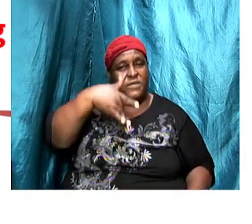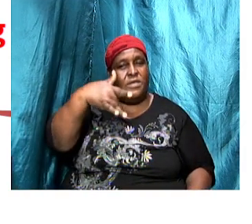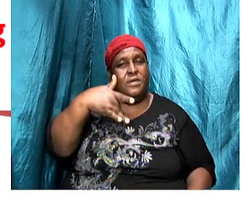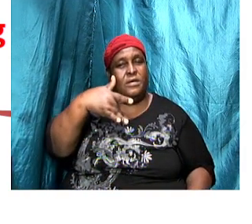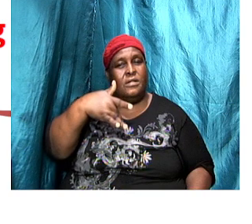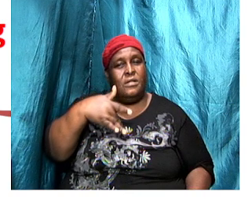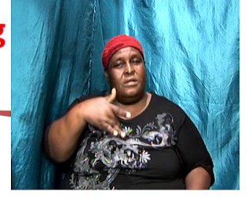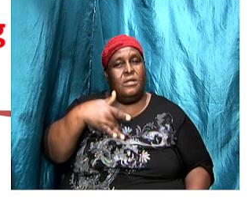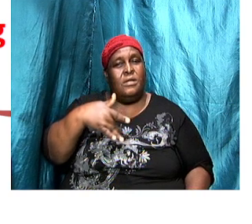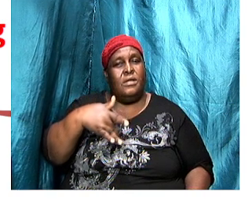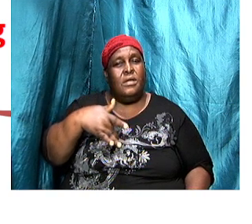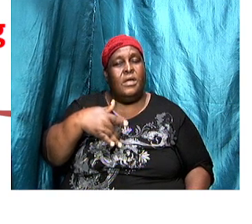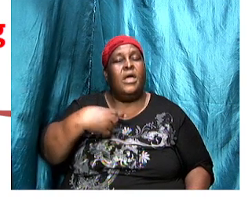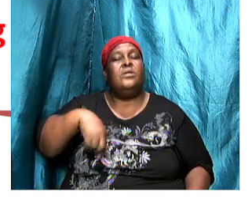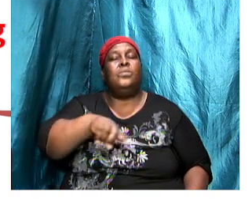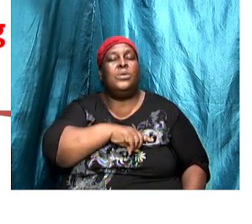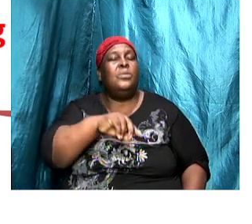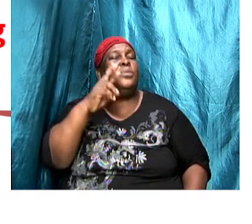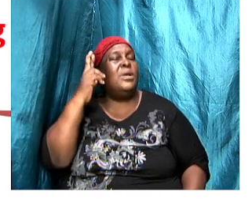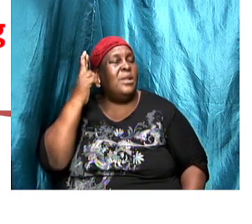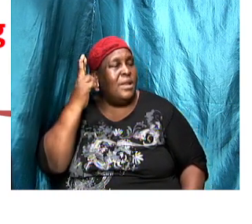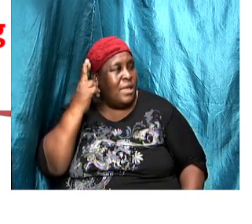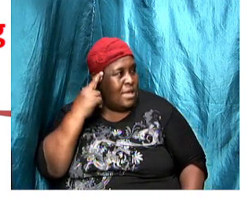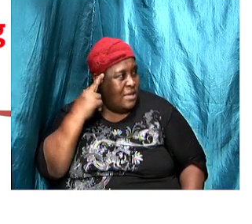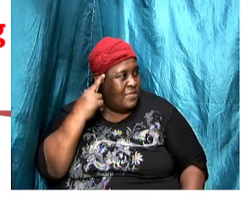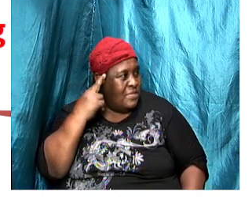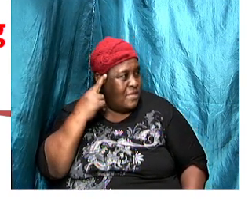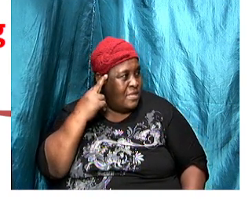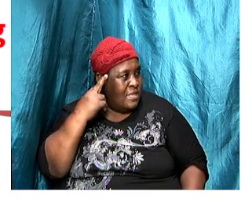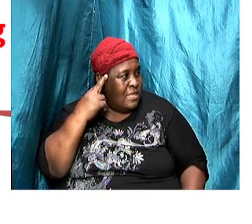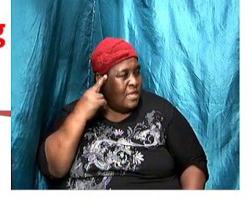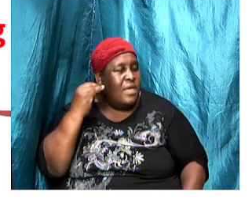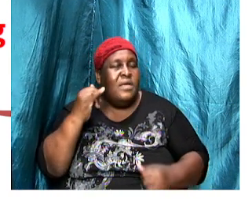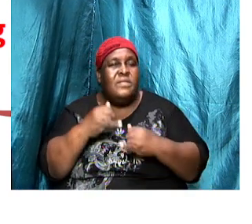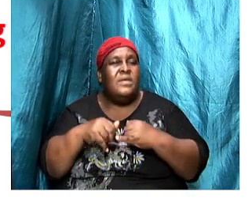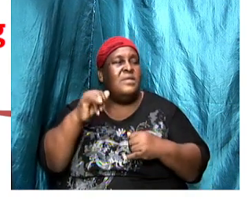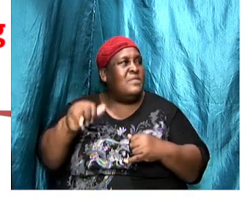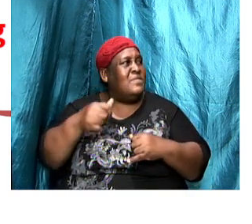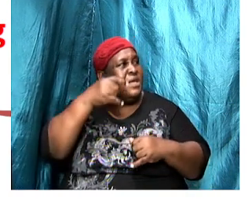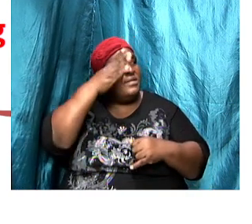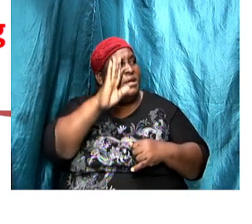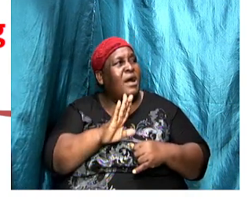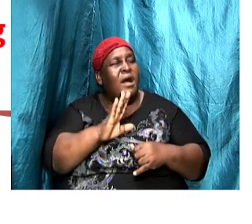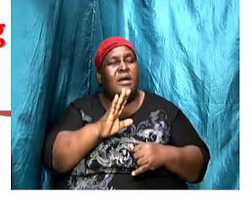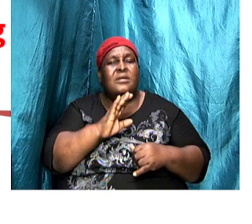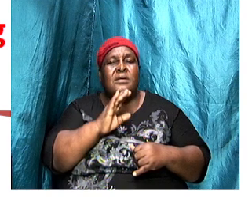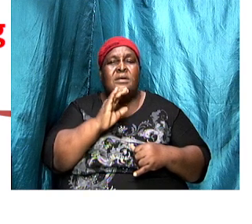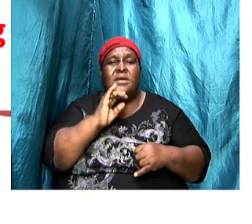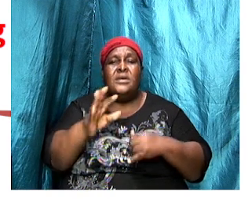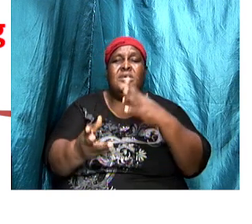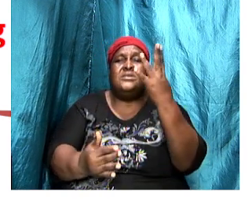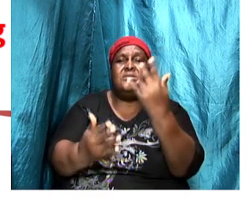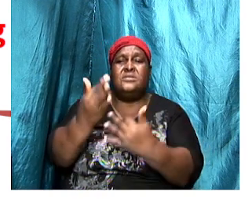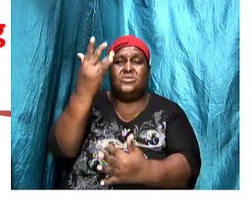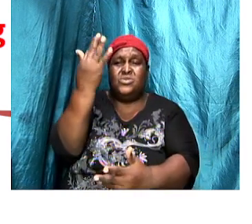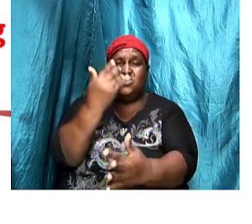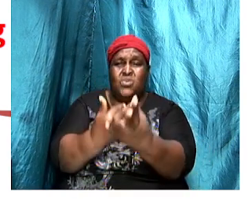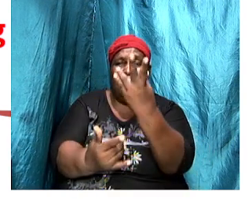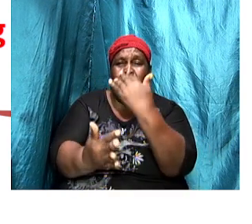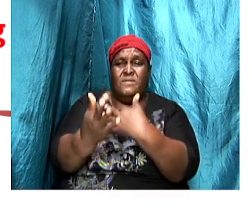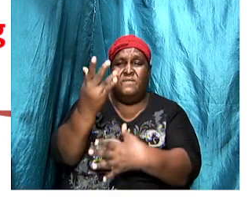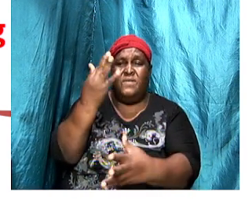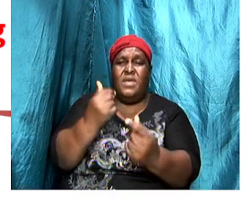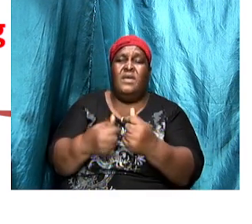and we will realize then that God is a consuming fire the God with